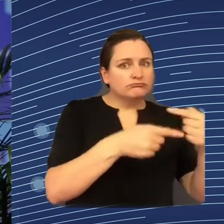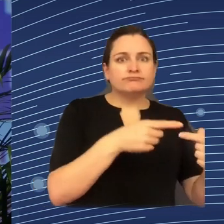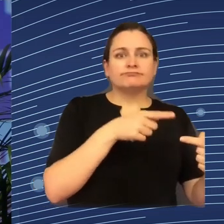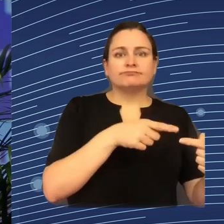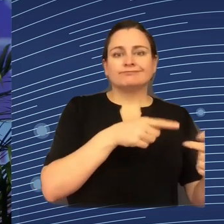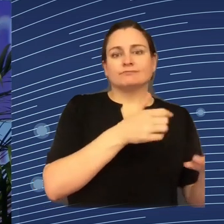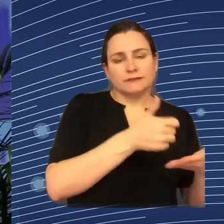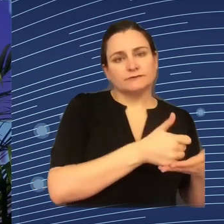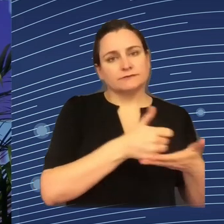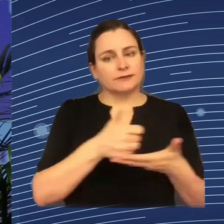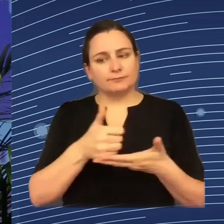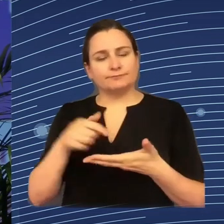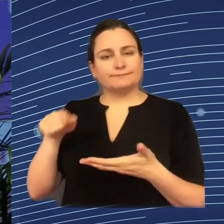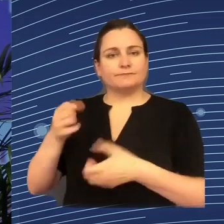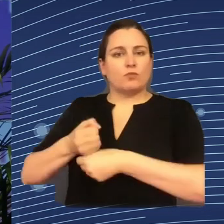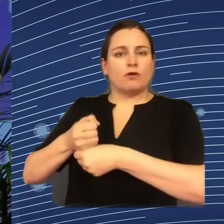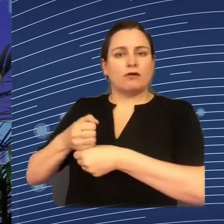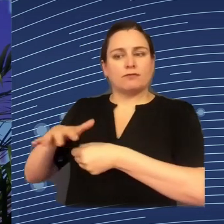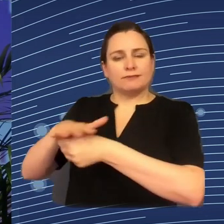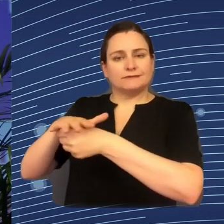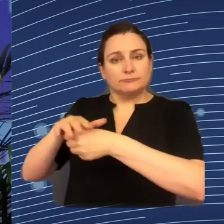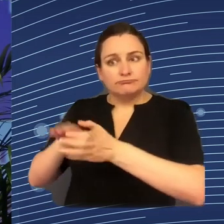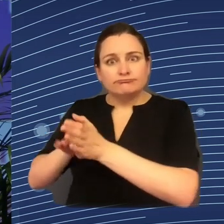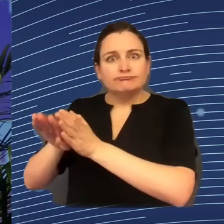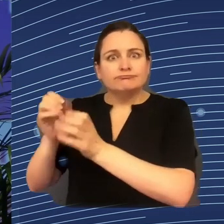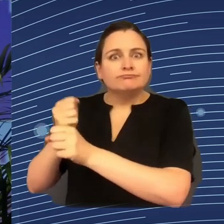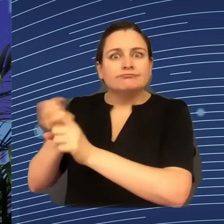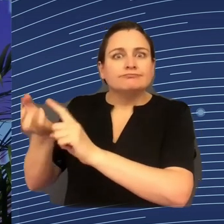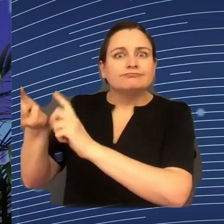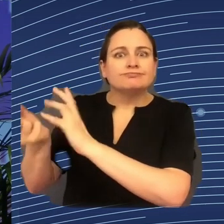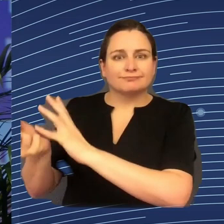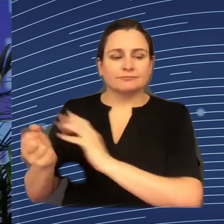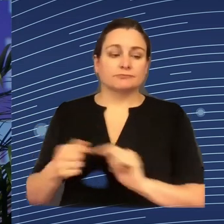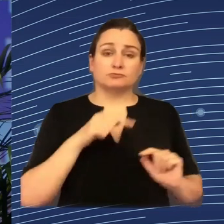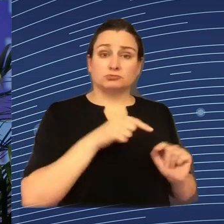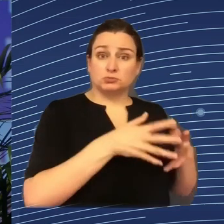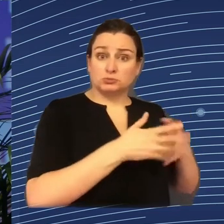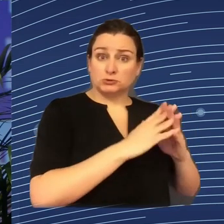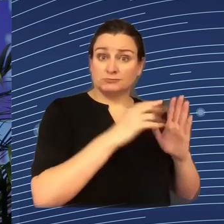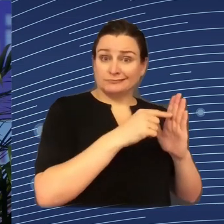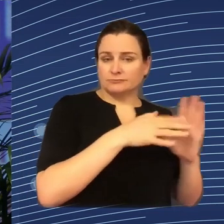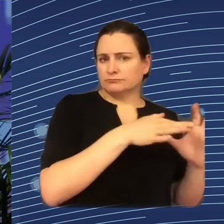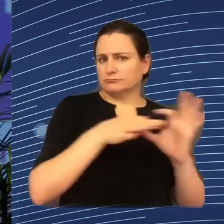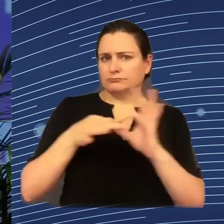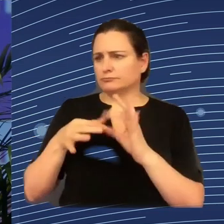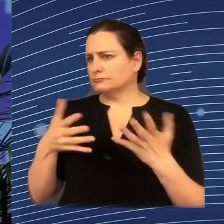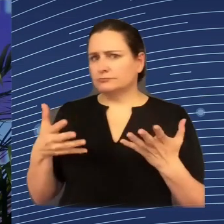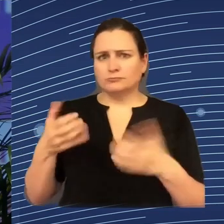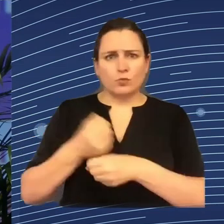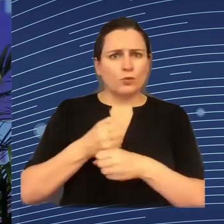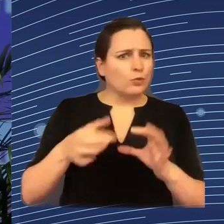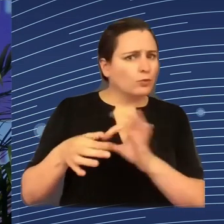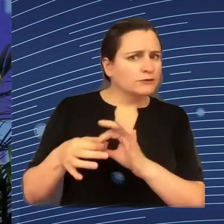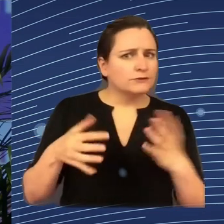our productivity and, of course, reaching to their clients, who are going to be their main clients. The main clients will be other companies